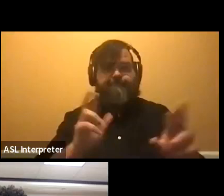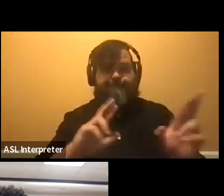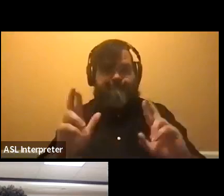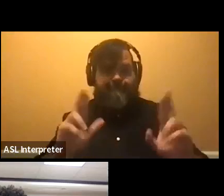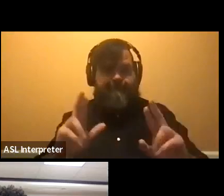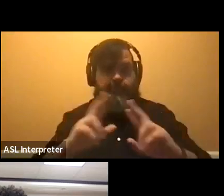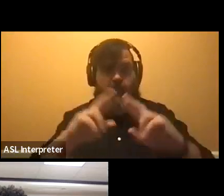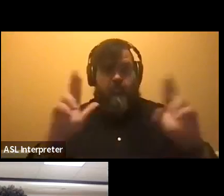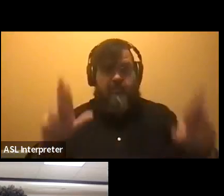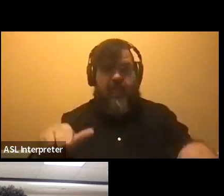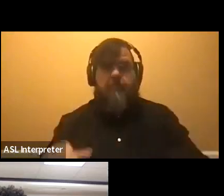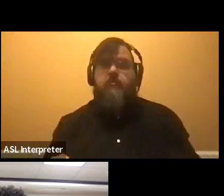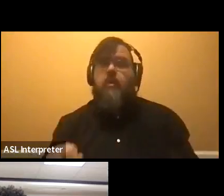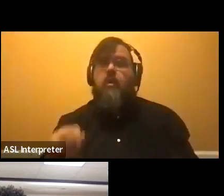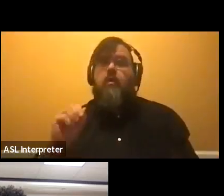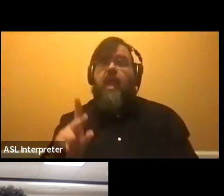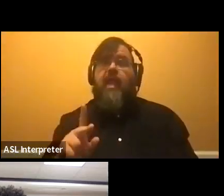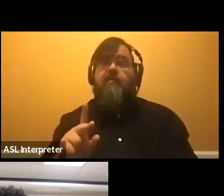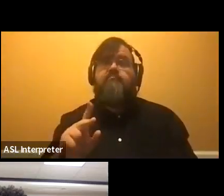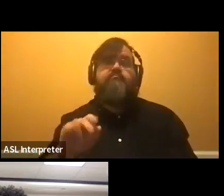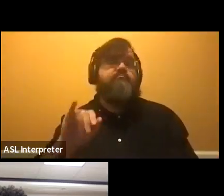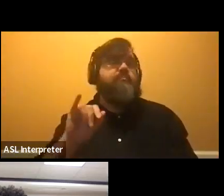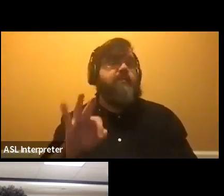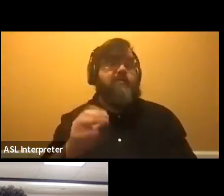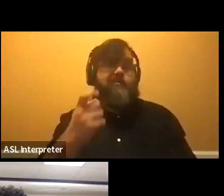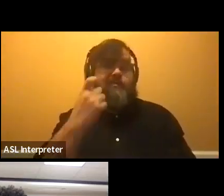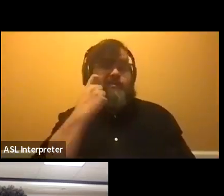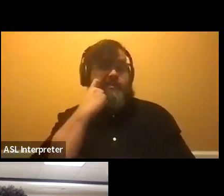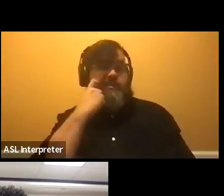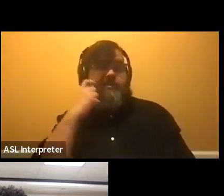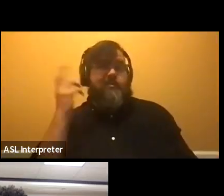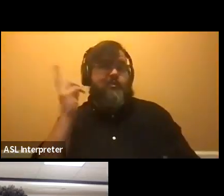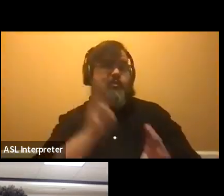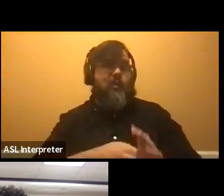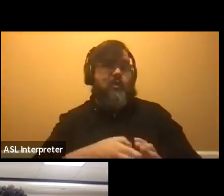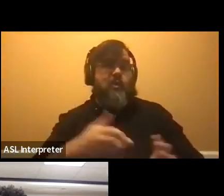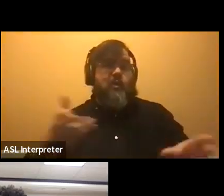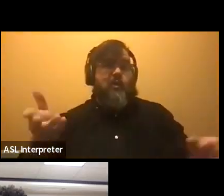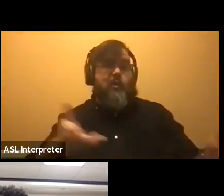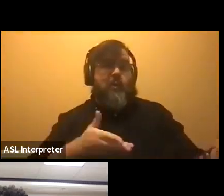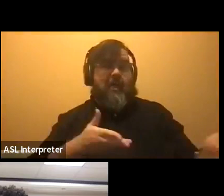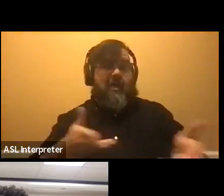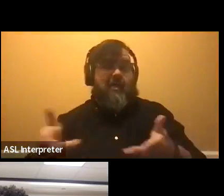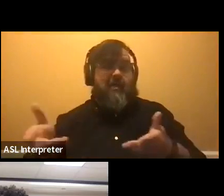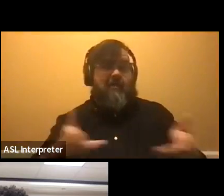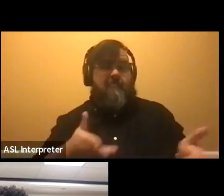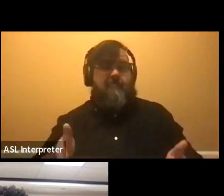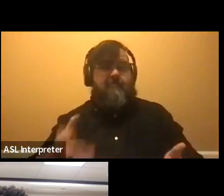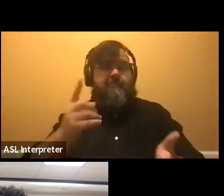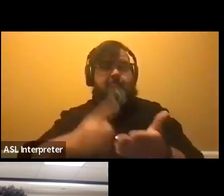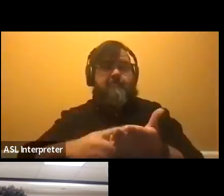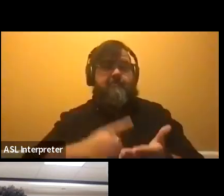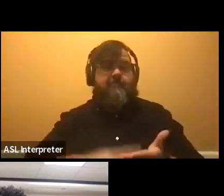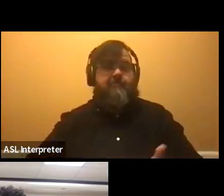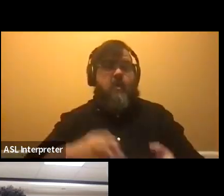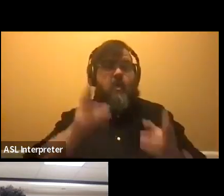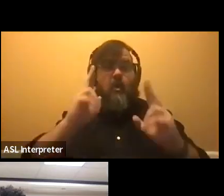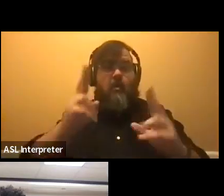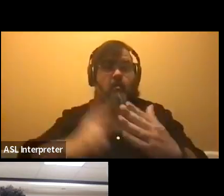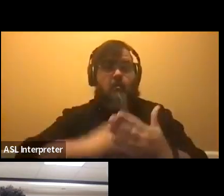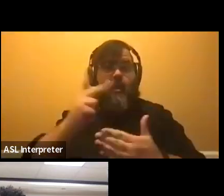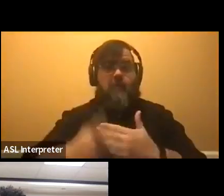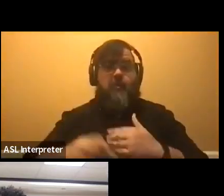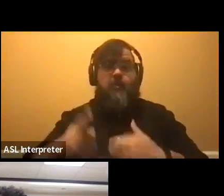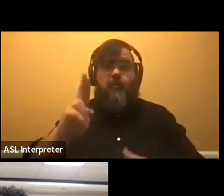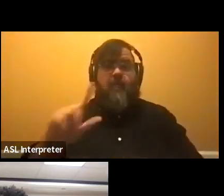All right, um, if you're just joining us, um, welcome. We are talking about the honors program at UofL, and again, encouraging